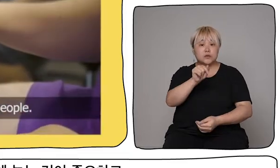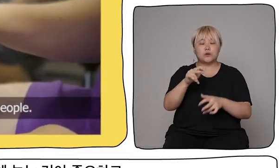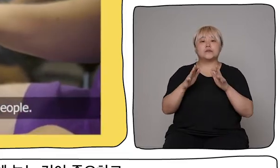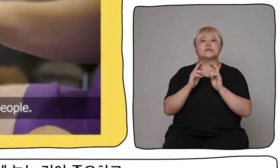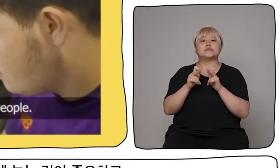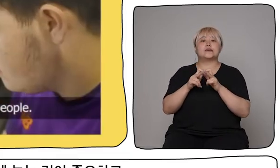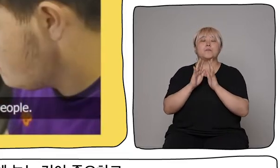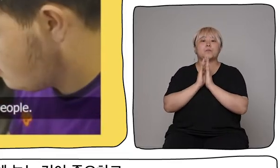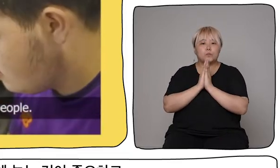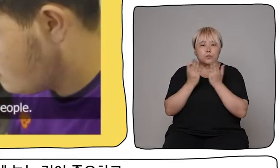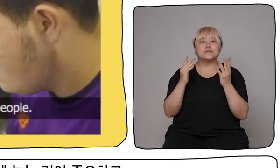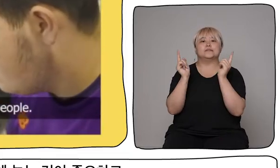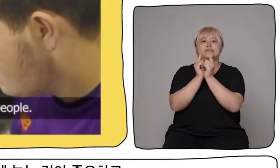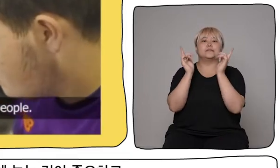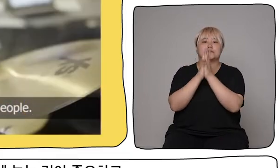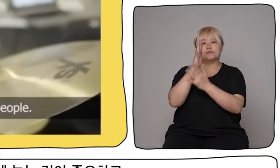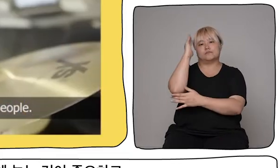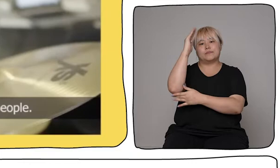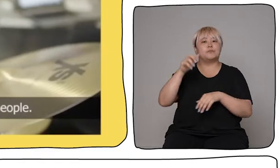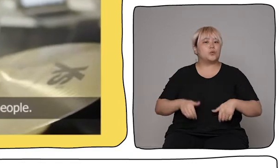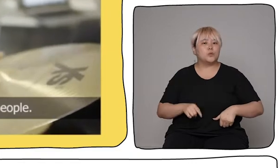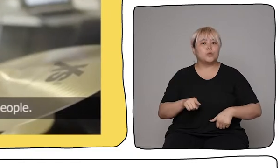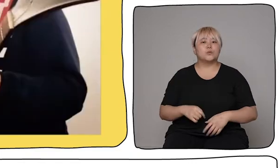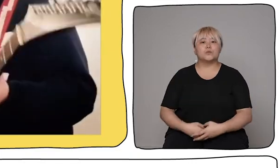narrative by disabled people.